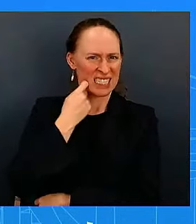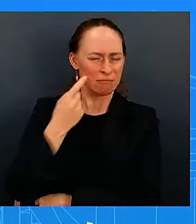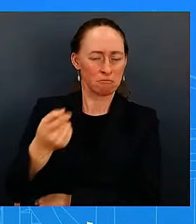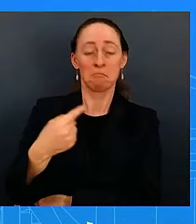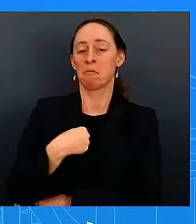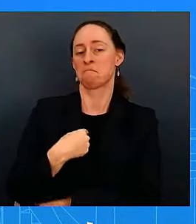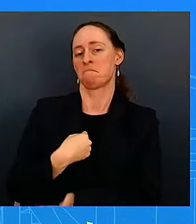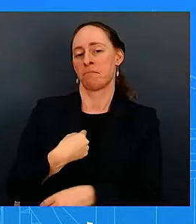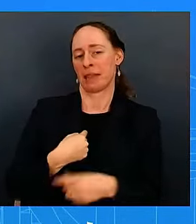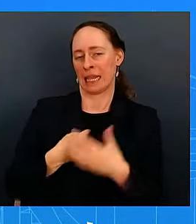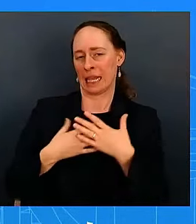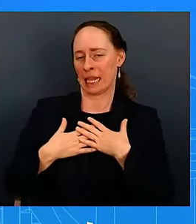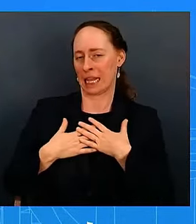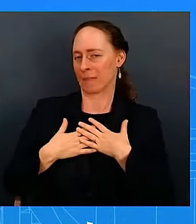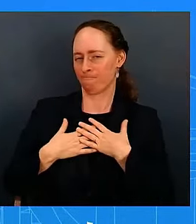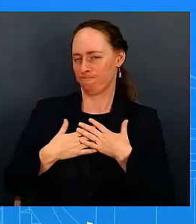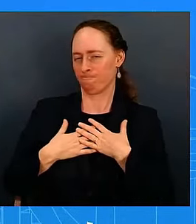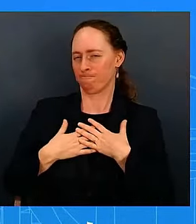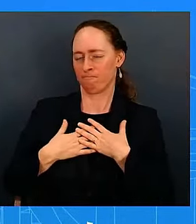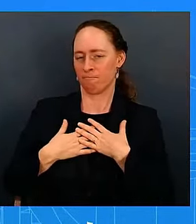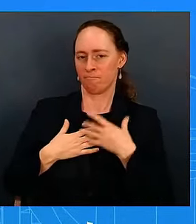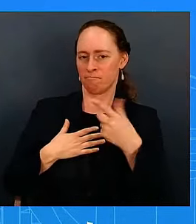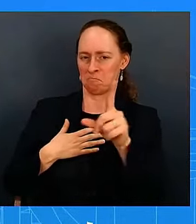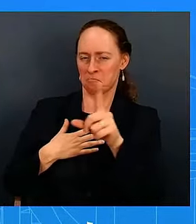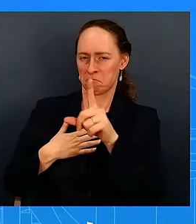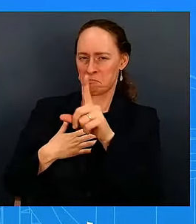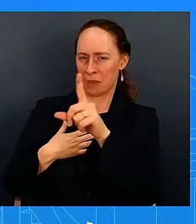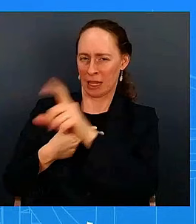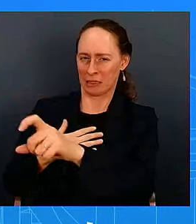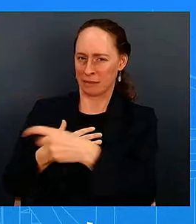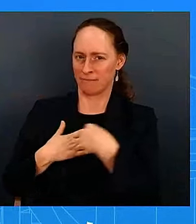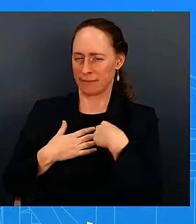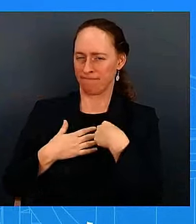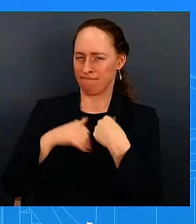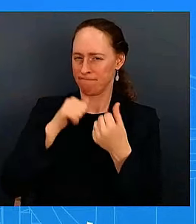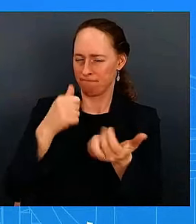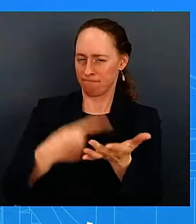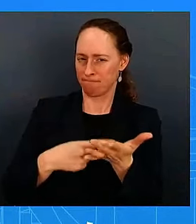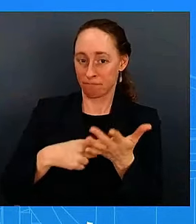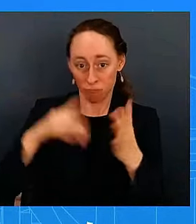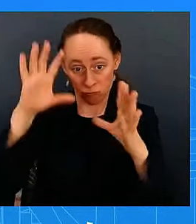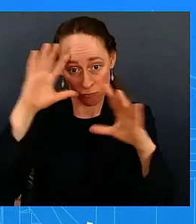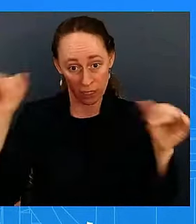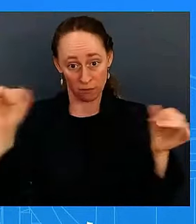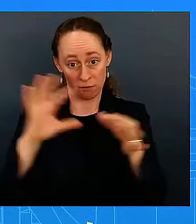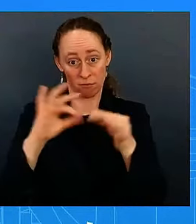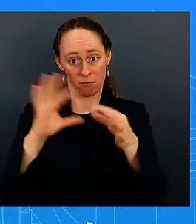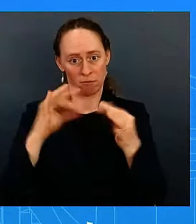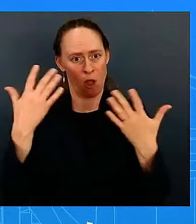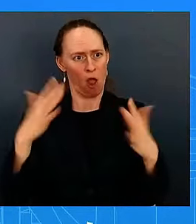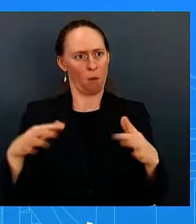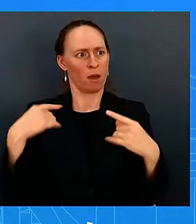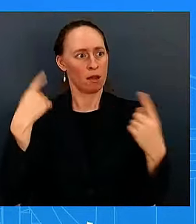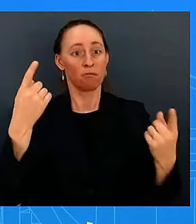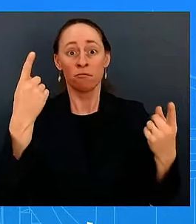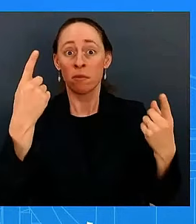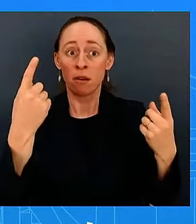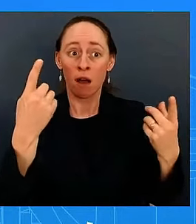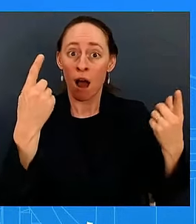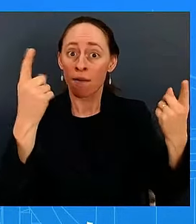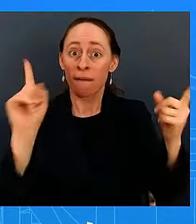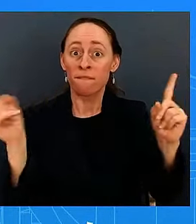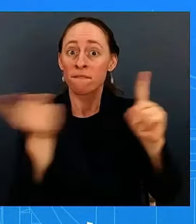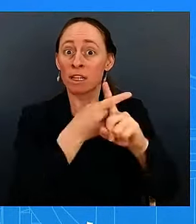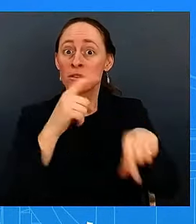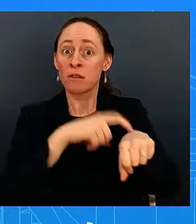it comes from secret service the president has been very clear after july 13th when we saw the attempted assassination in butler pennsylvania the